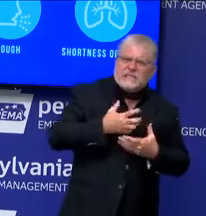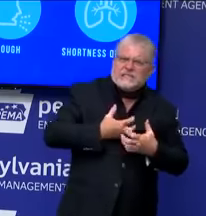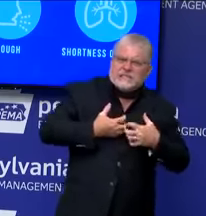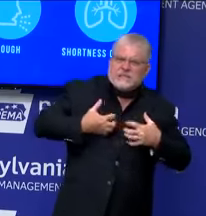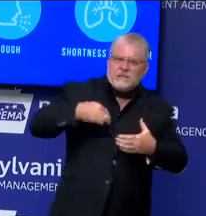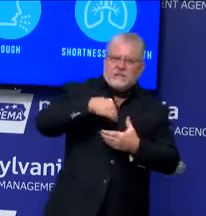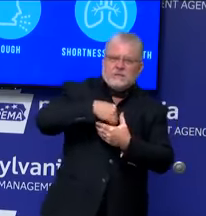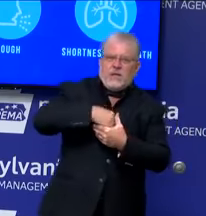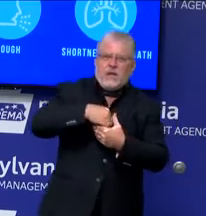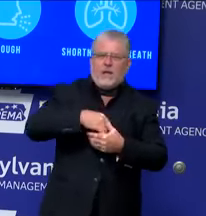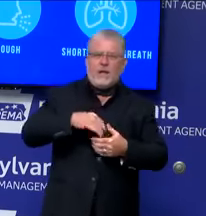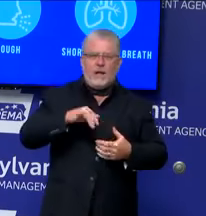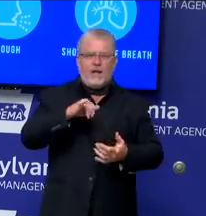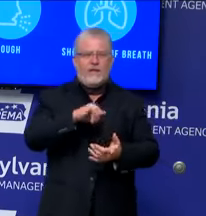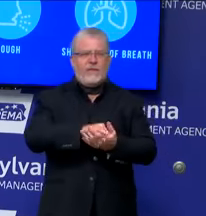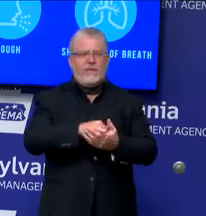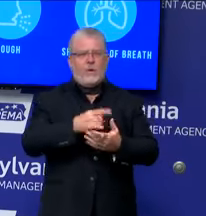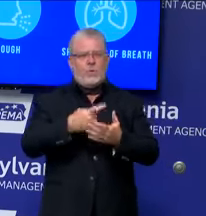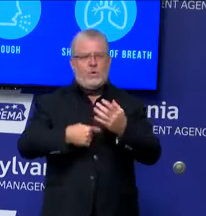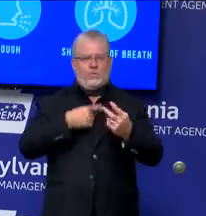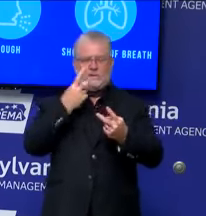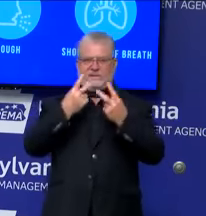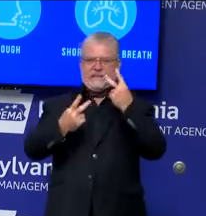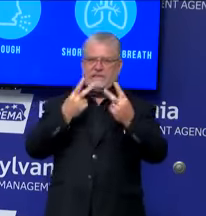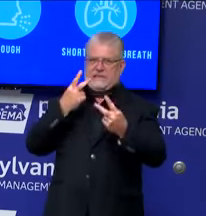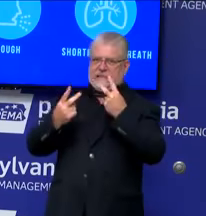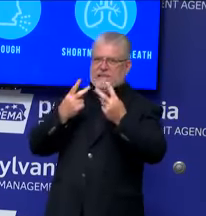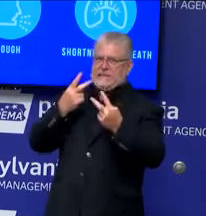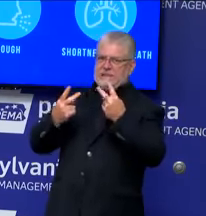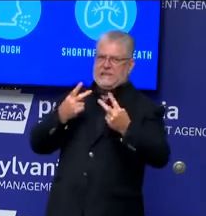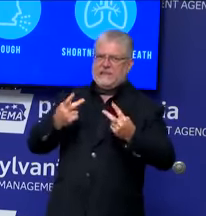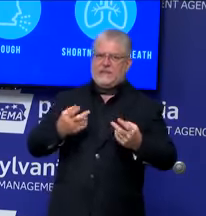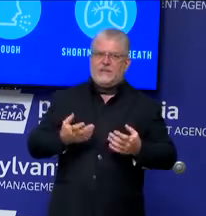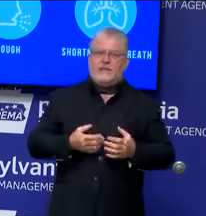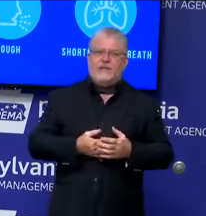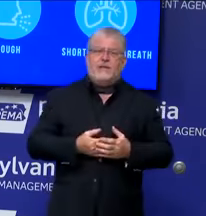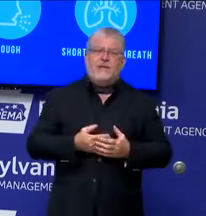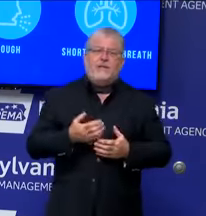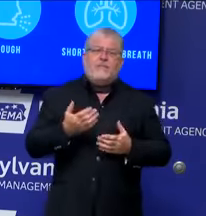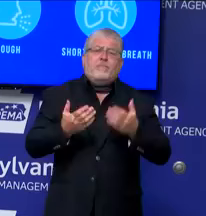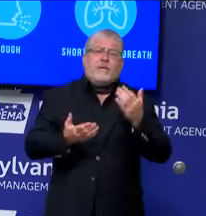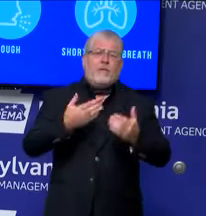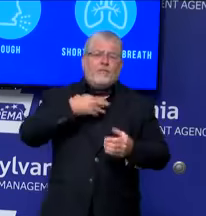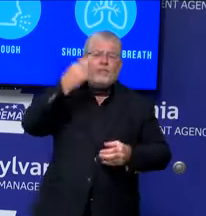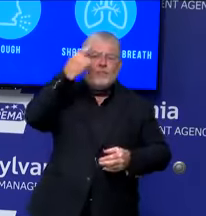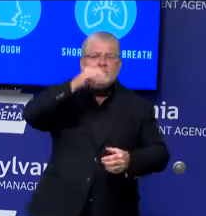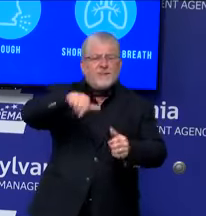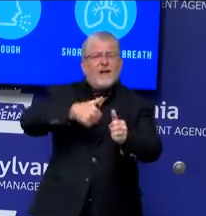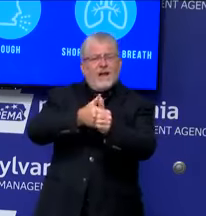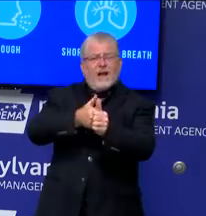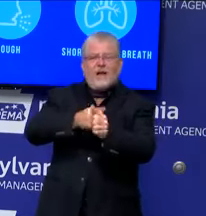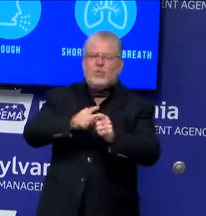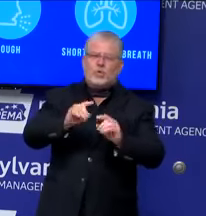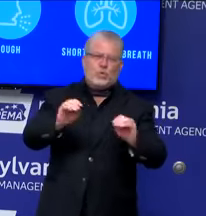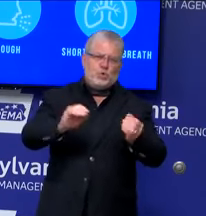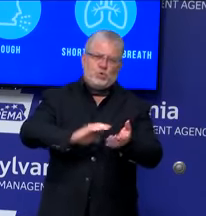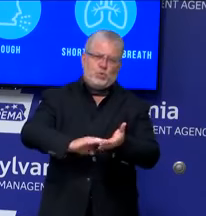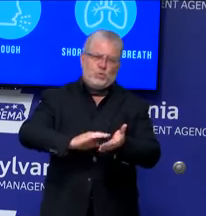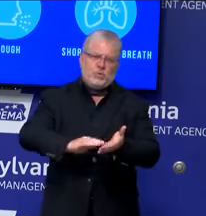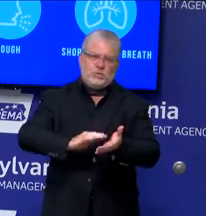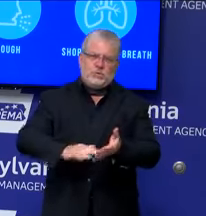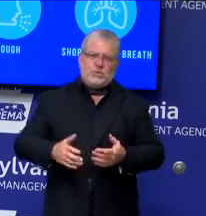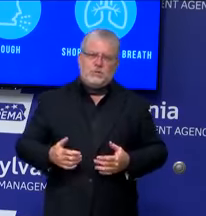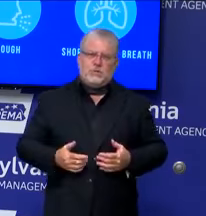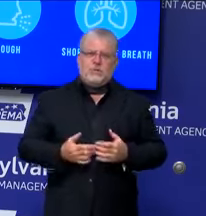some of what we've seen. But that's, I mean, there might be reasons for it, but there's no excuse for it. And so today, my call was for